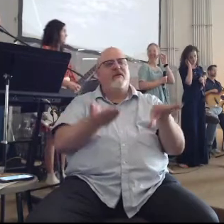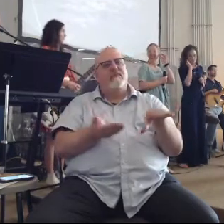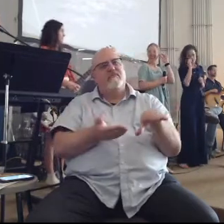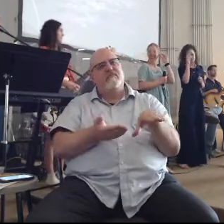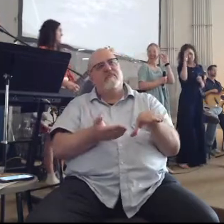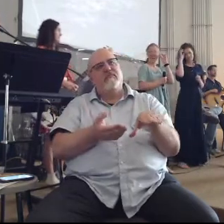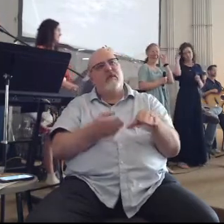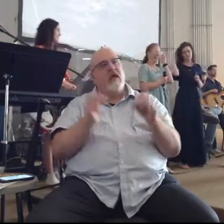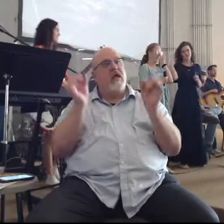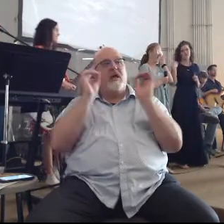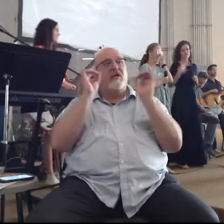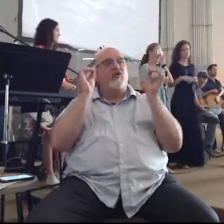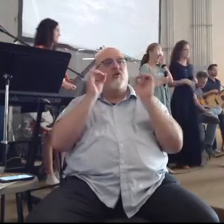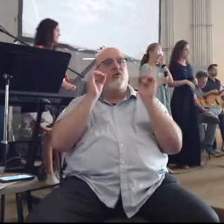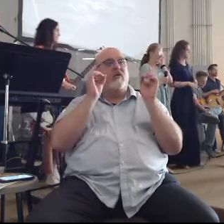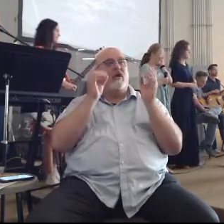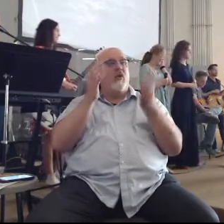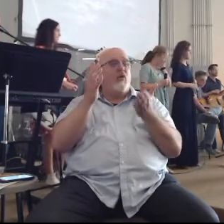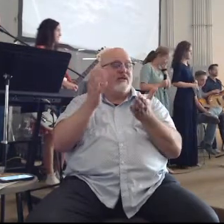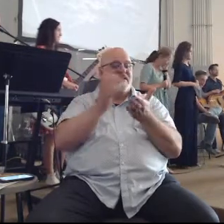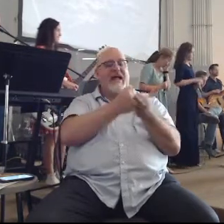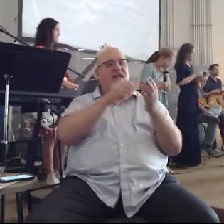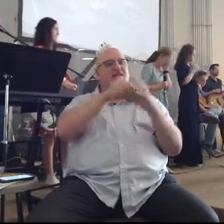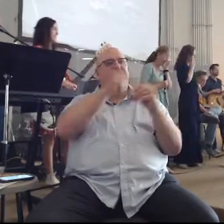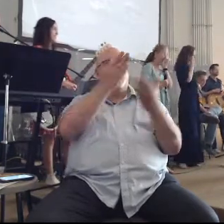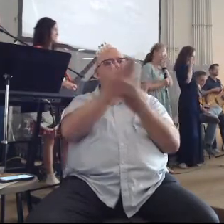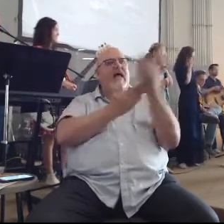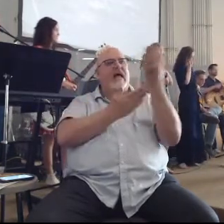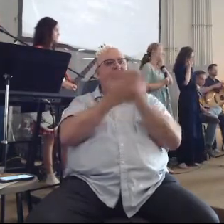And no one will snatch them out of my hand